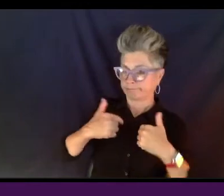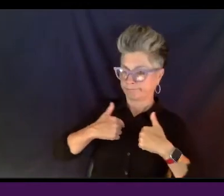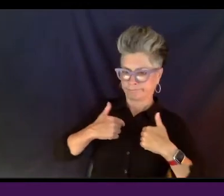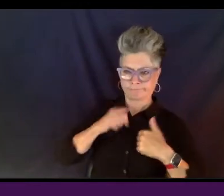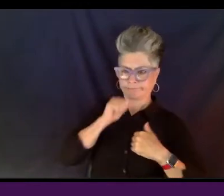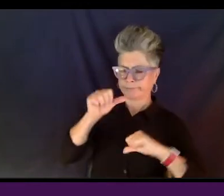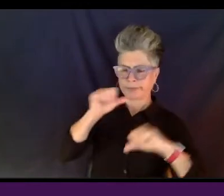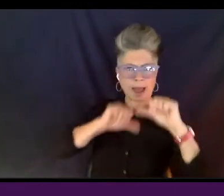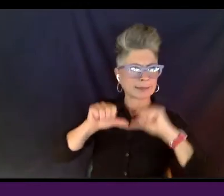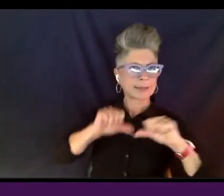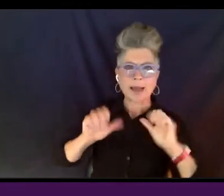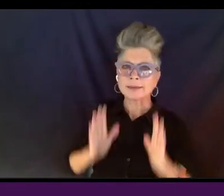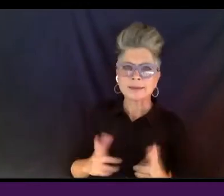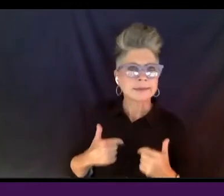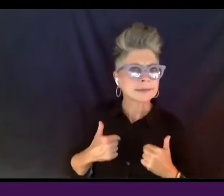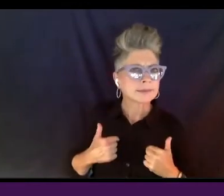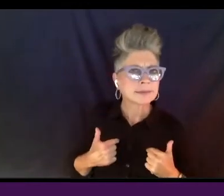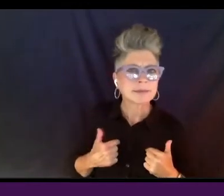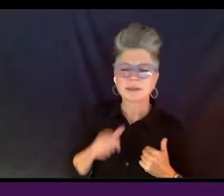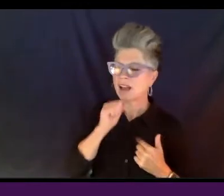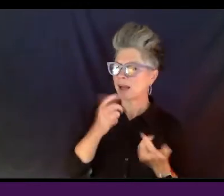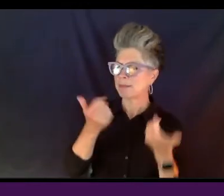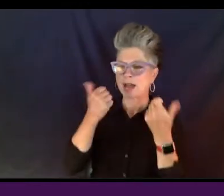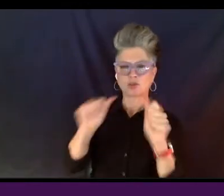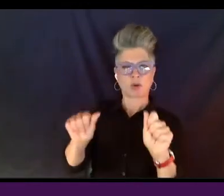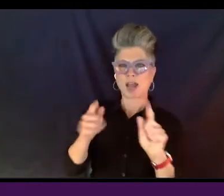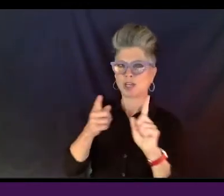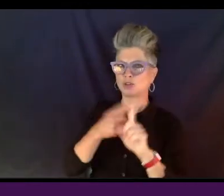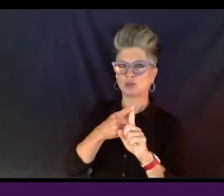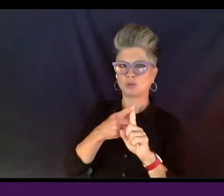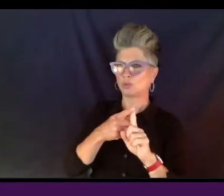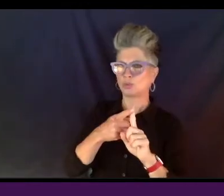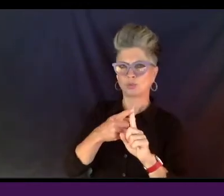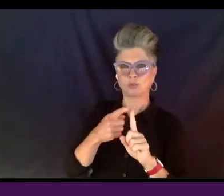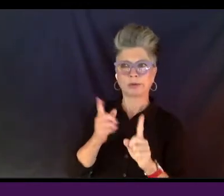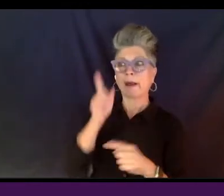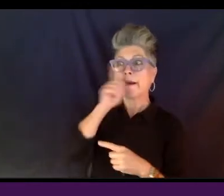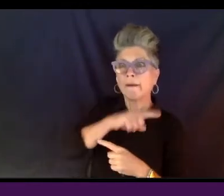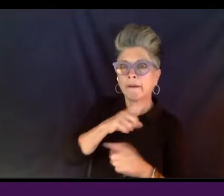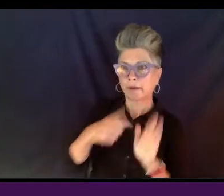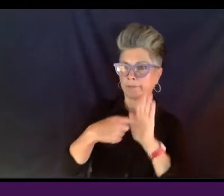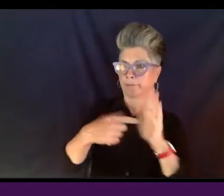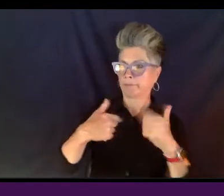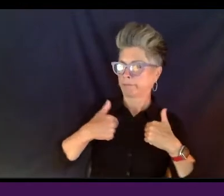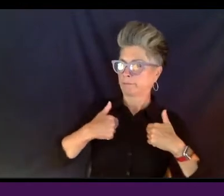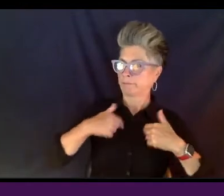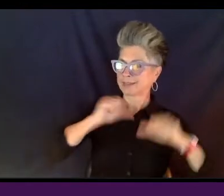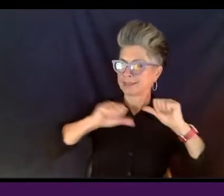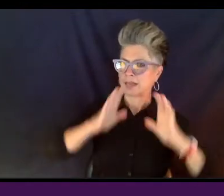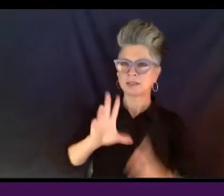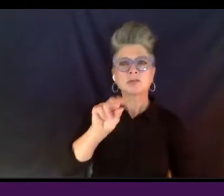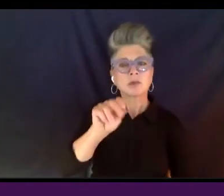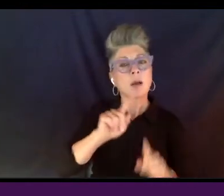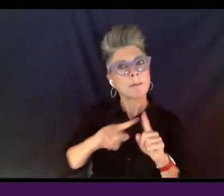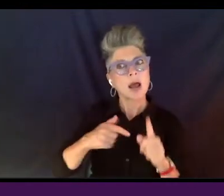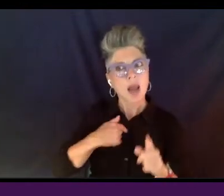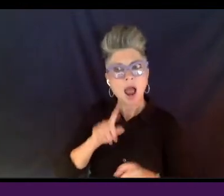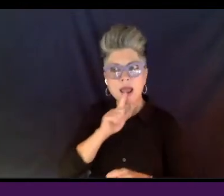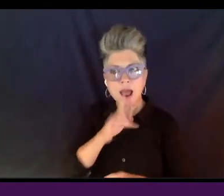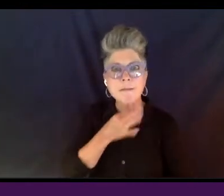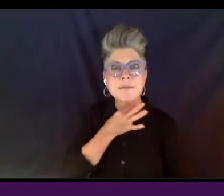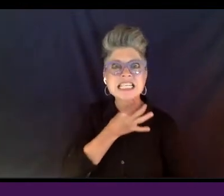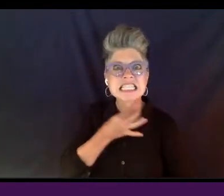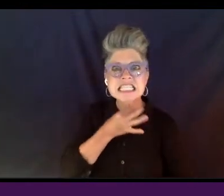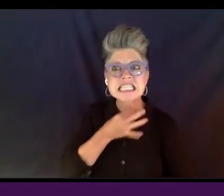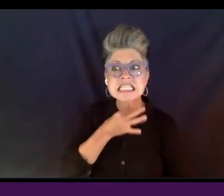you I'm not trying to, um, portray myself as a scientist, but I am a filmmaker. I'm very inquisitive and I have questions. one of the things that,